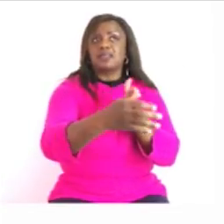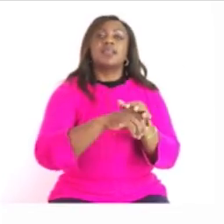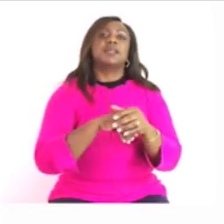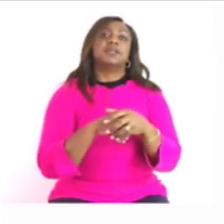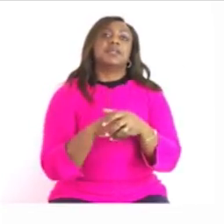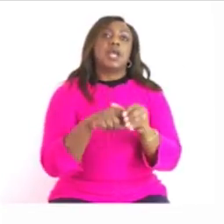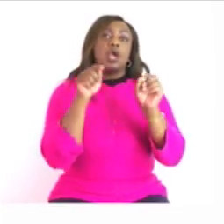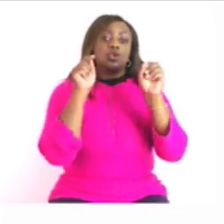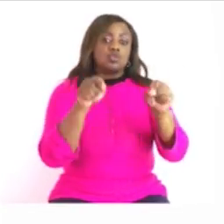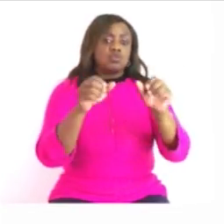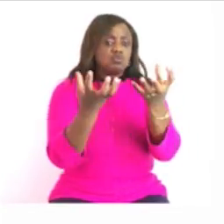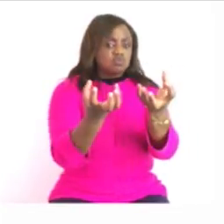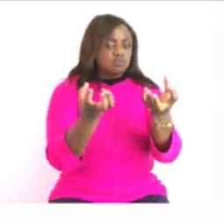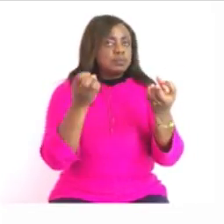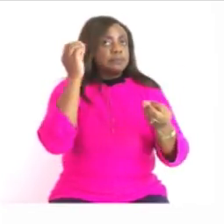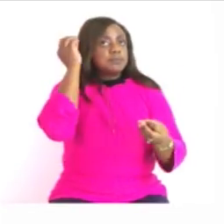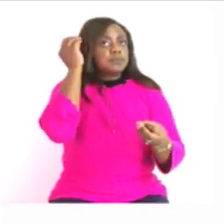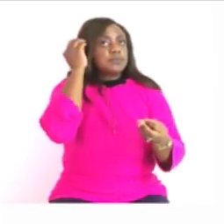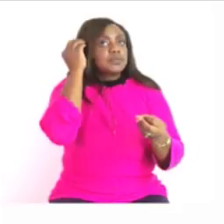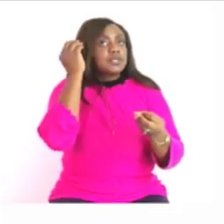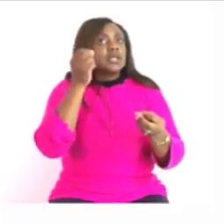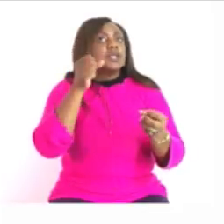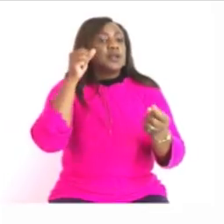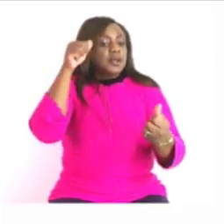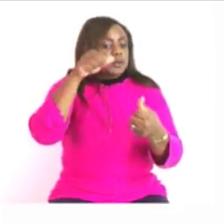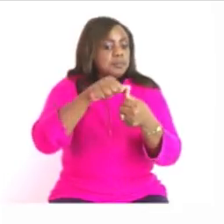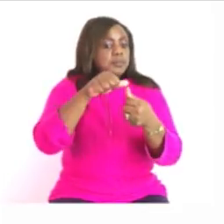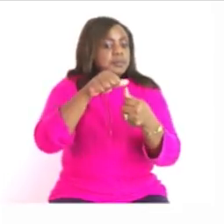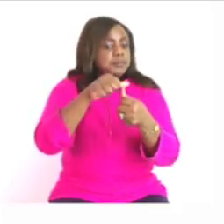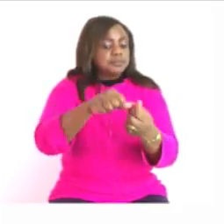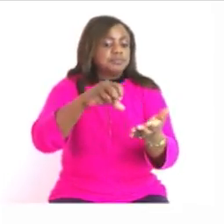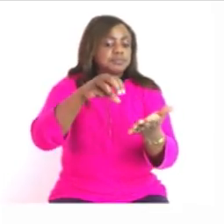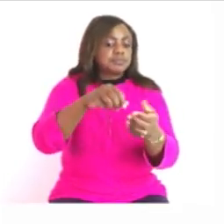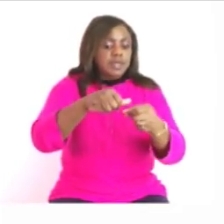you need to measure and estimate